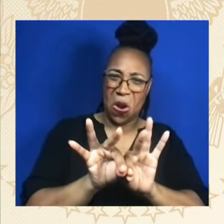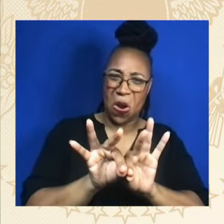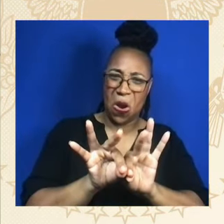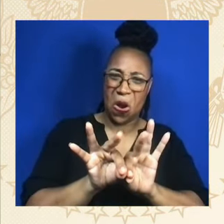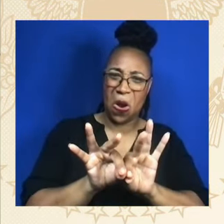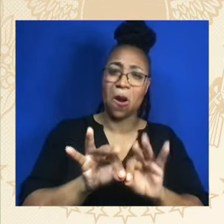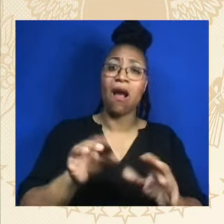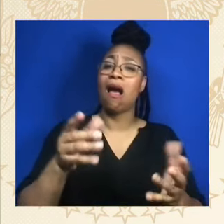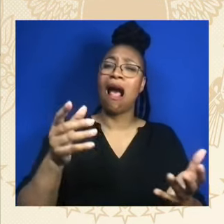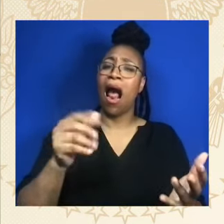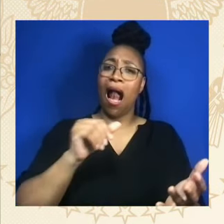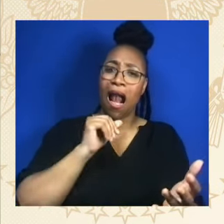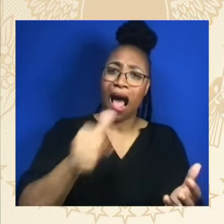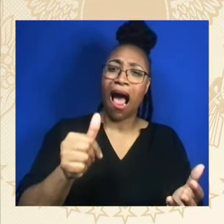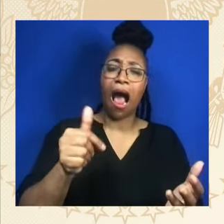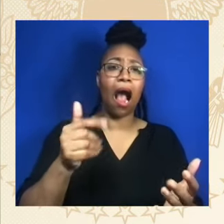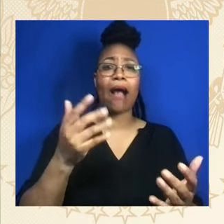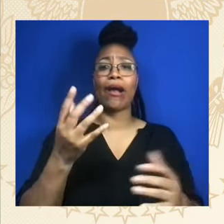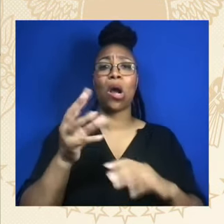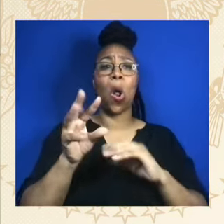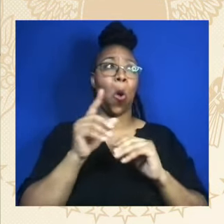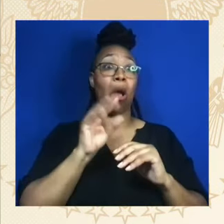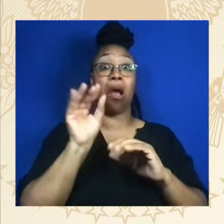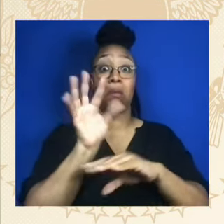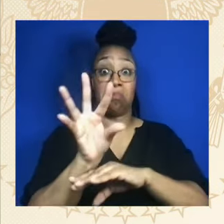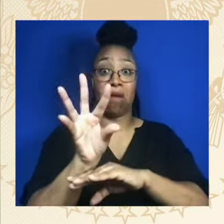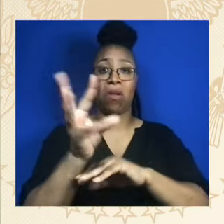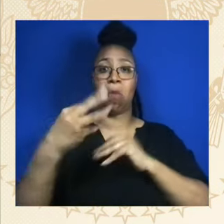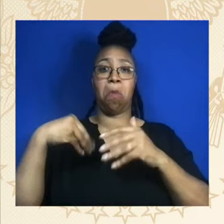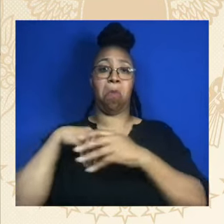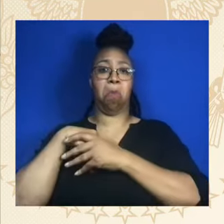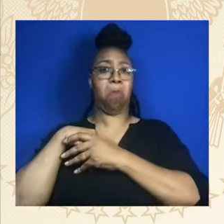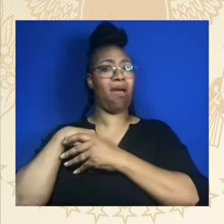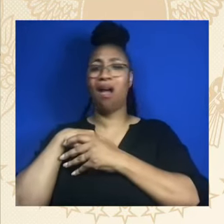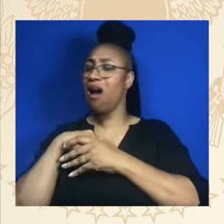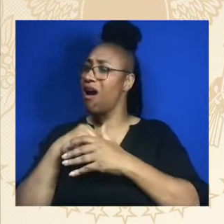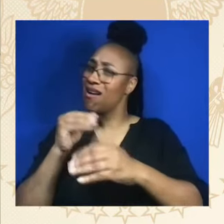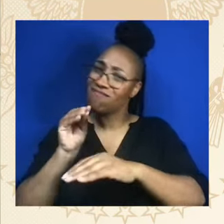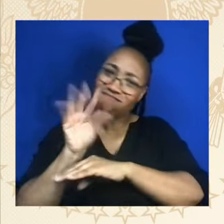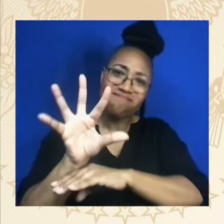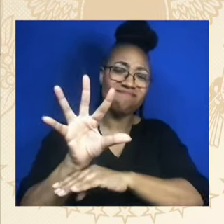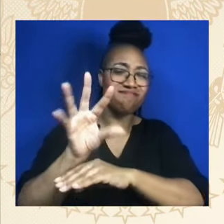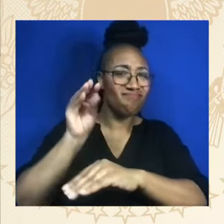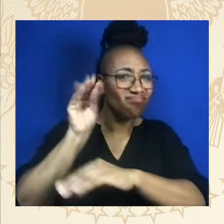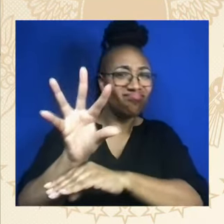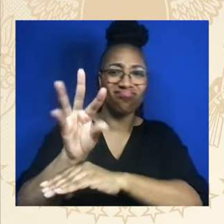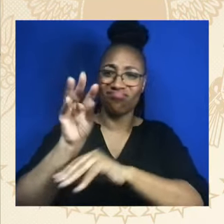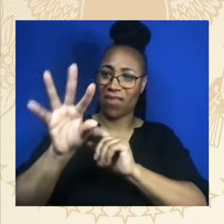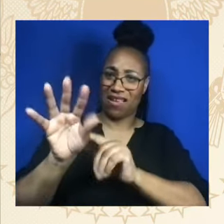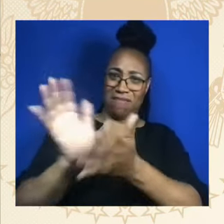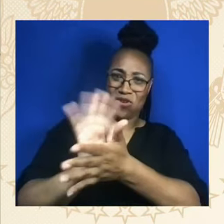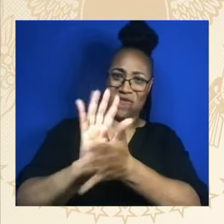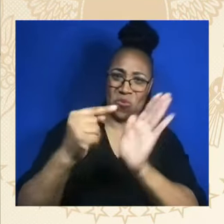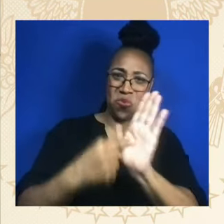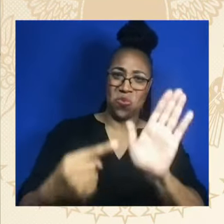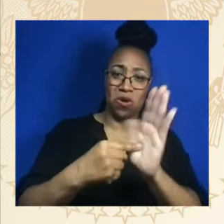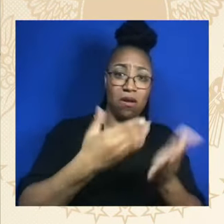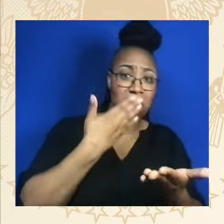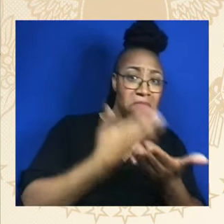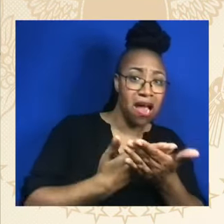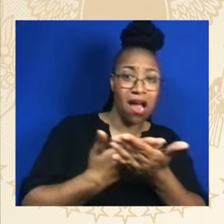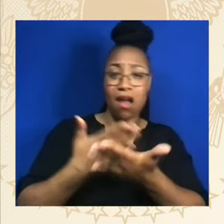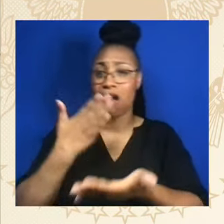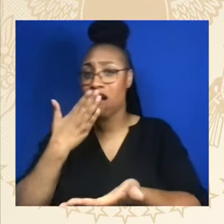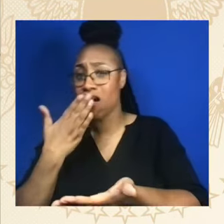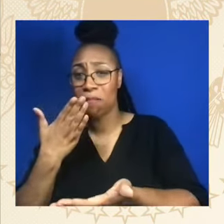everything — the good, the bad, the truth, and who we are as a nation. That's what great nations do. That's what great nations do. And we're a